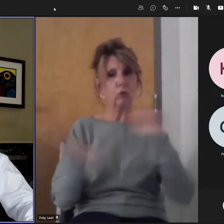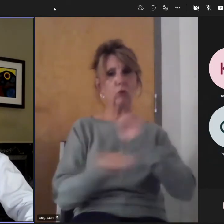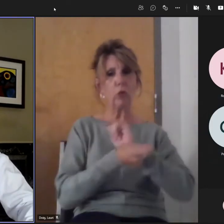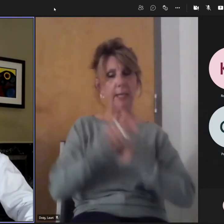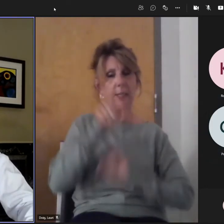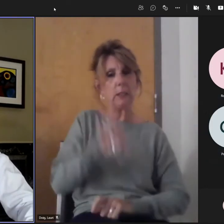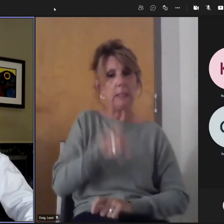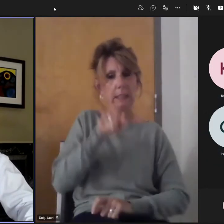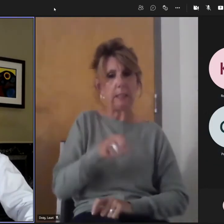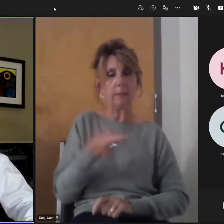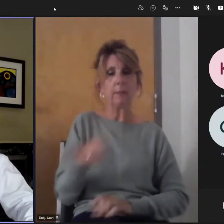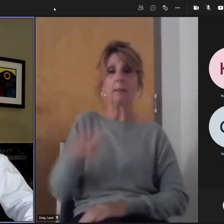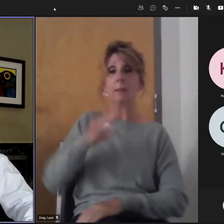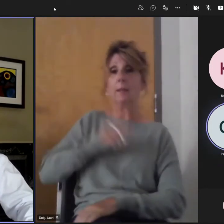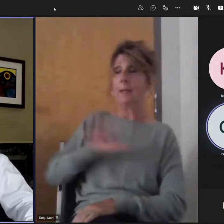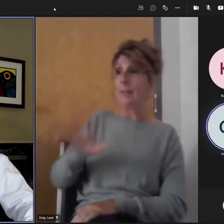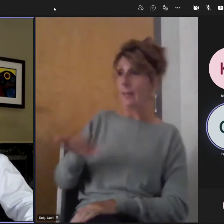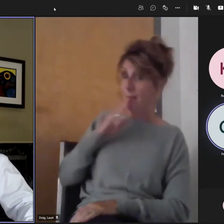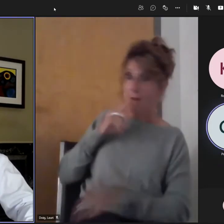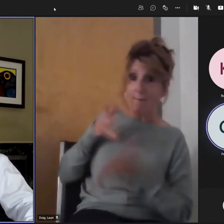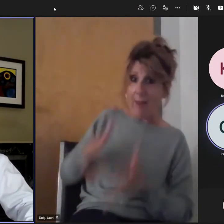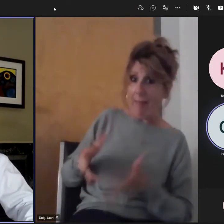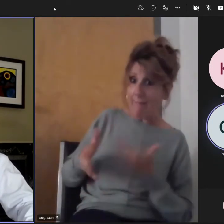OK, have got any easy questions left?